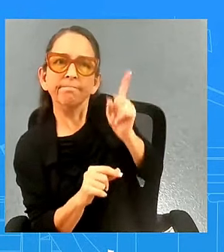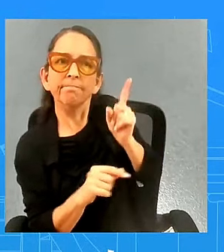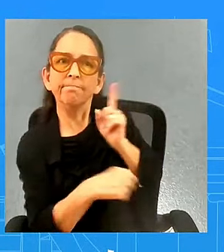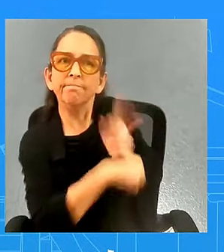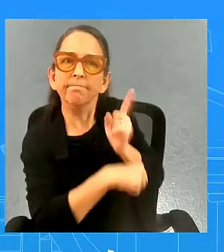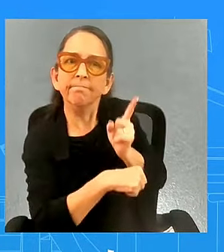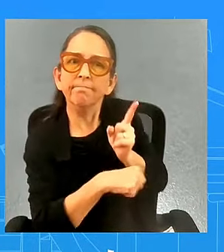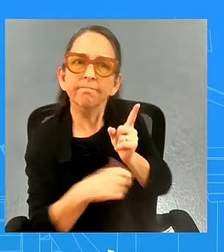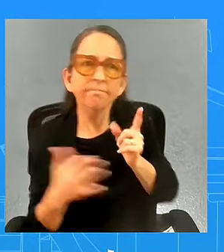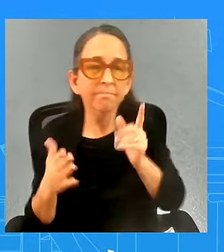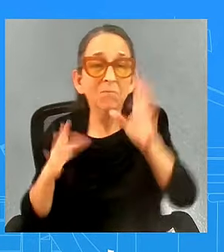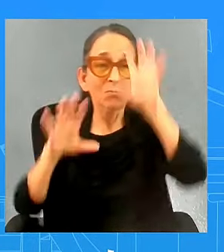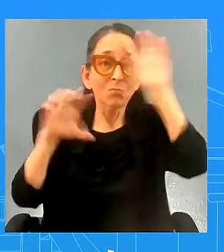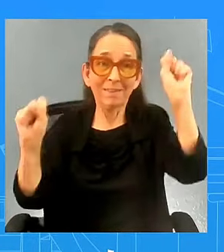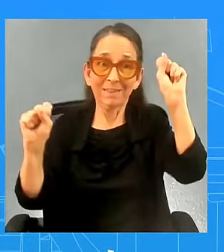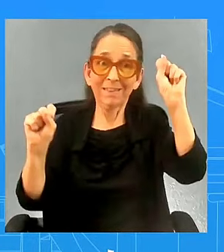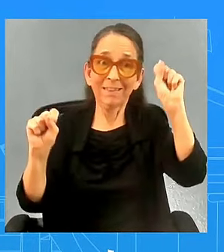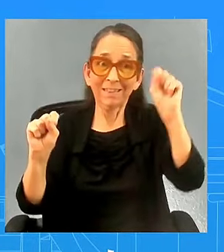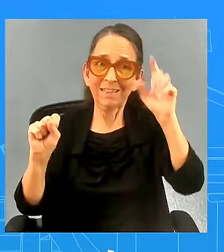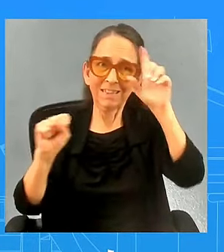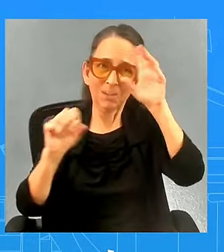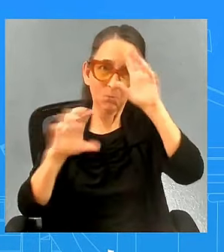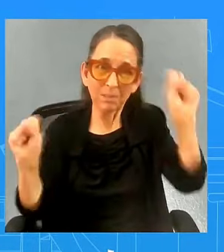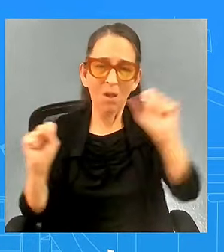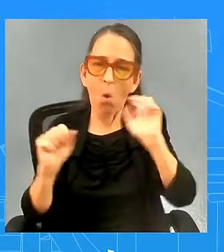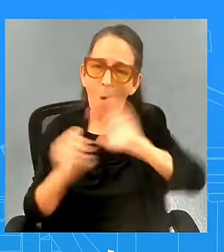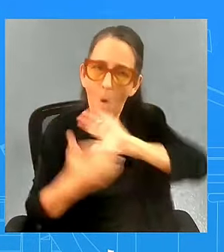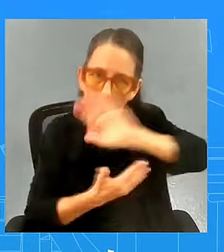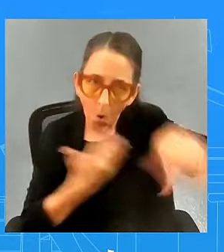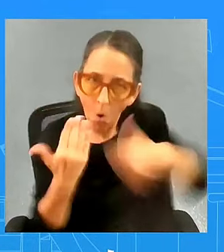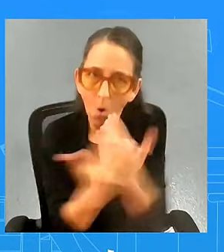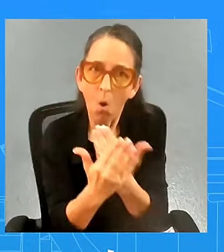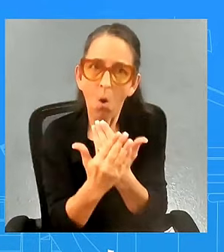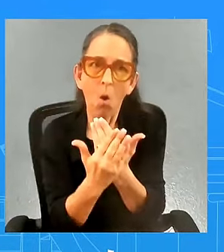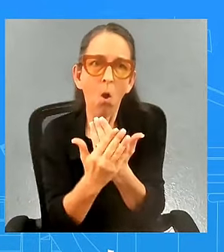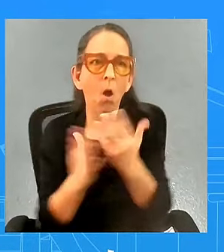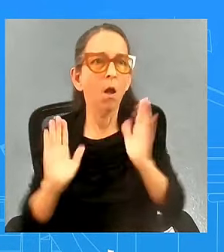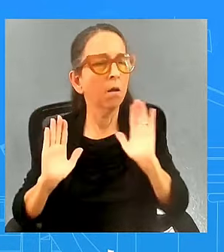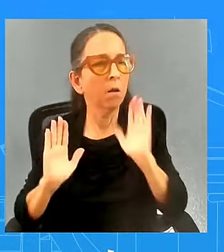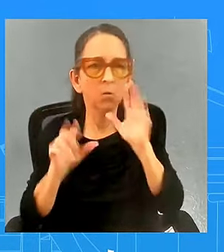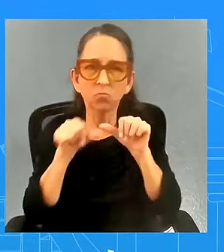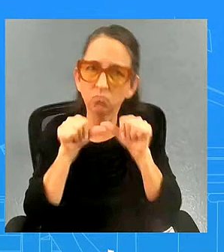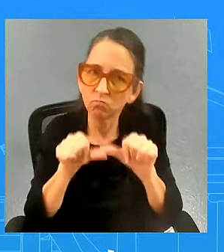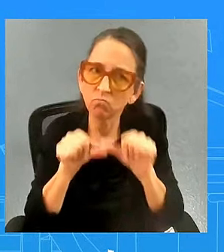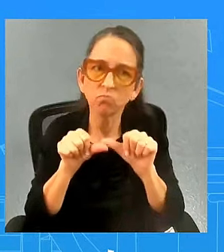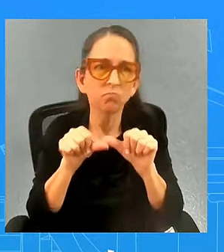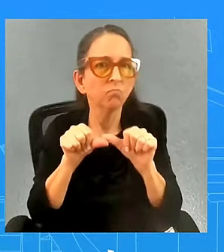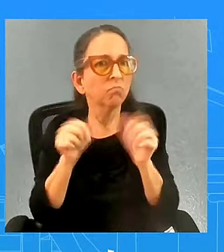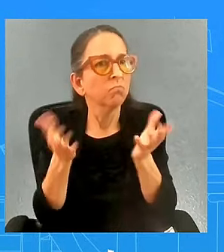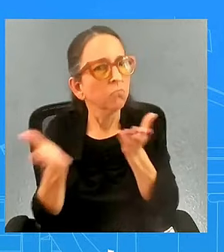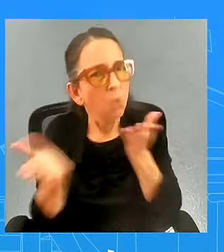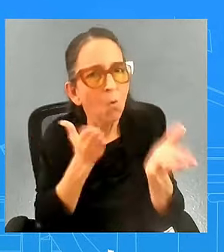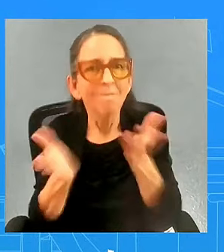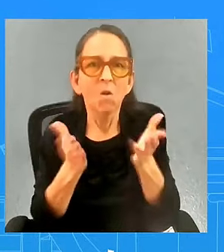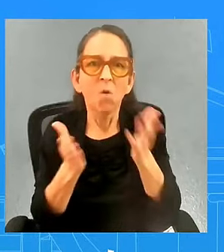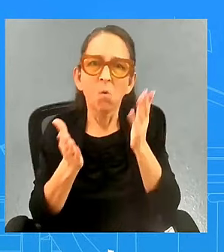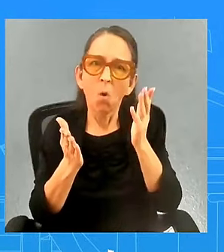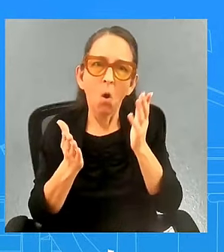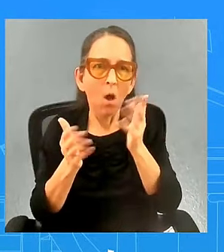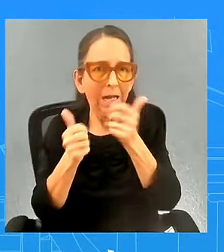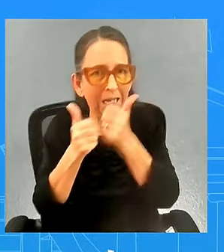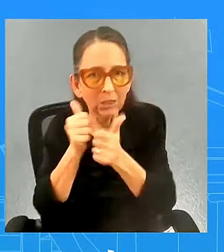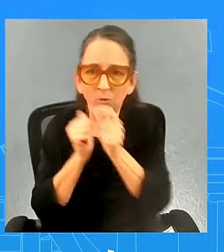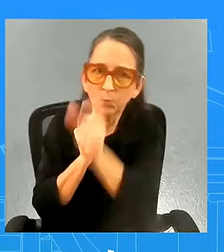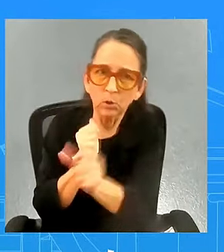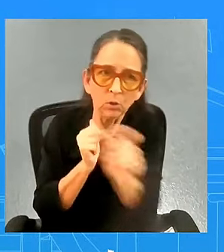is a president for all he will continue to do so he will continue to serve for everyone i i want to step back for a